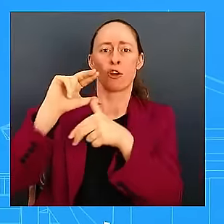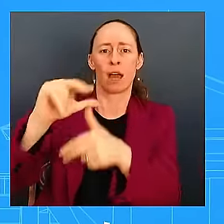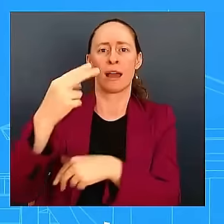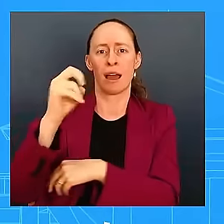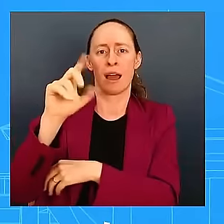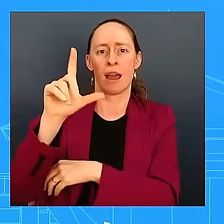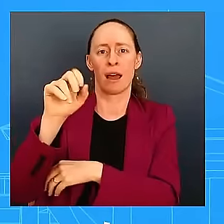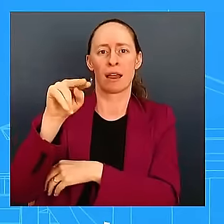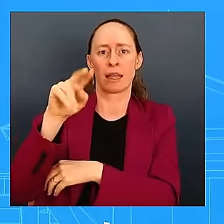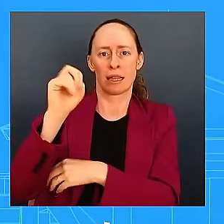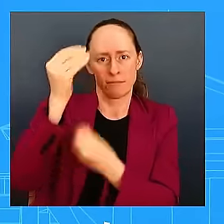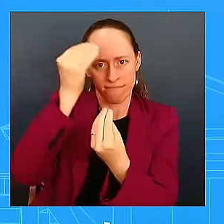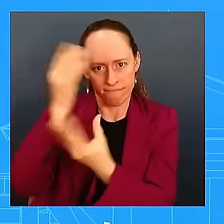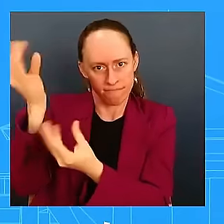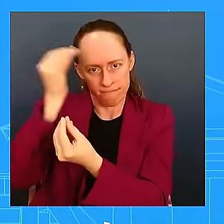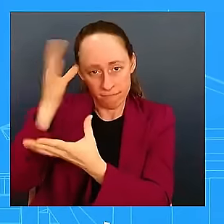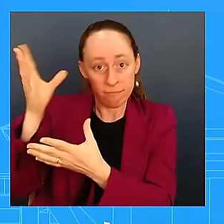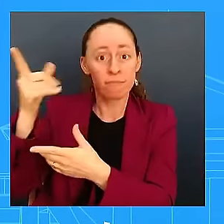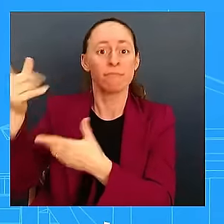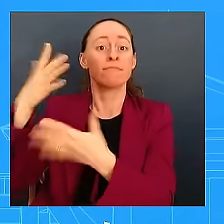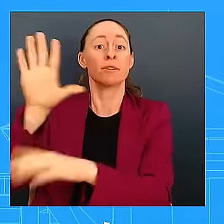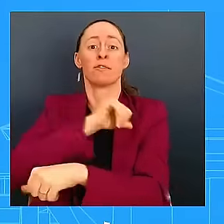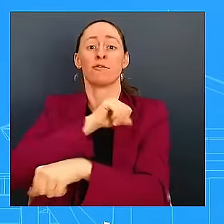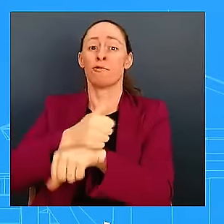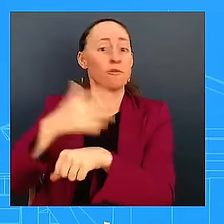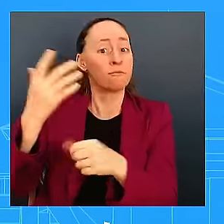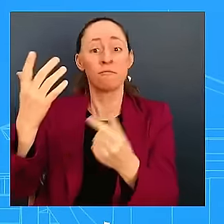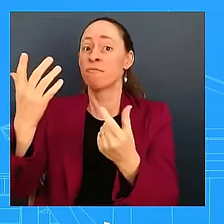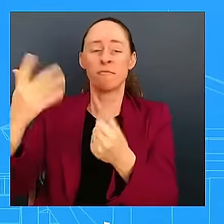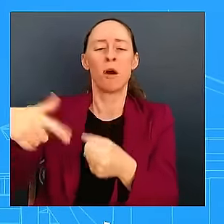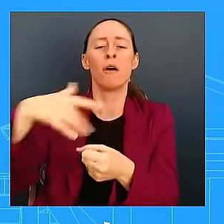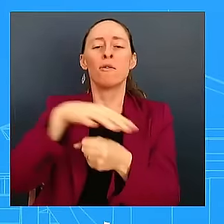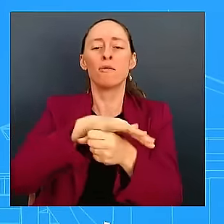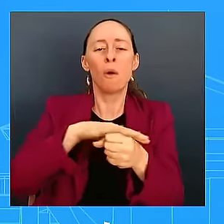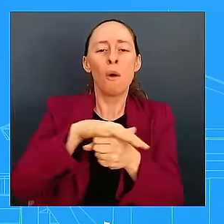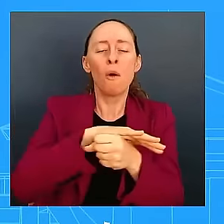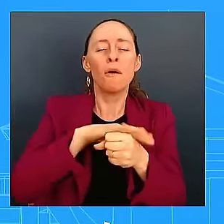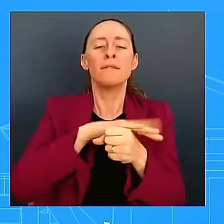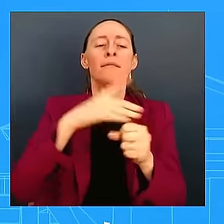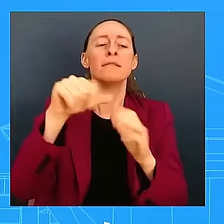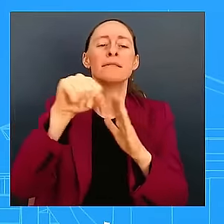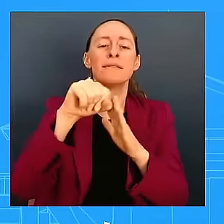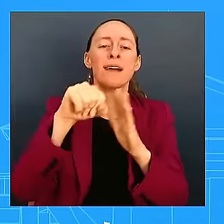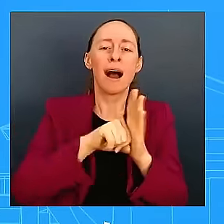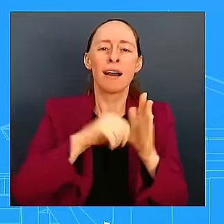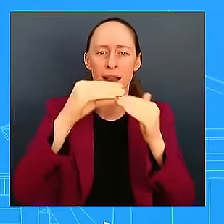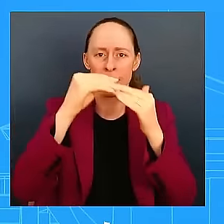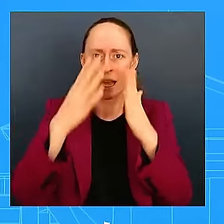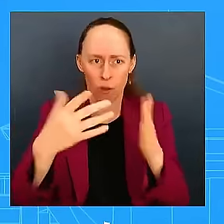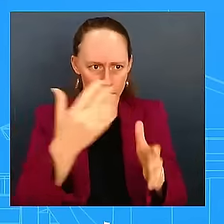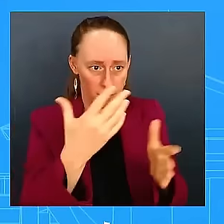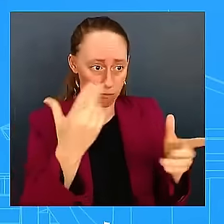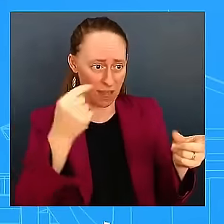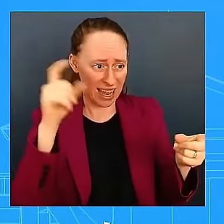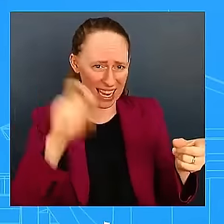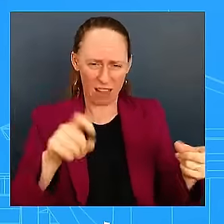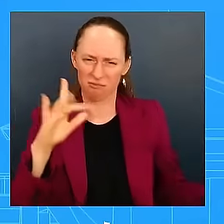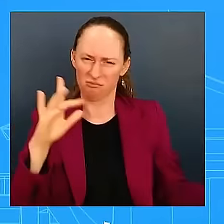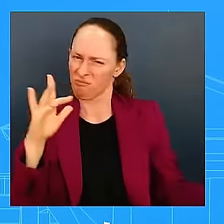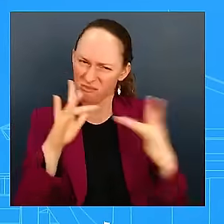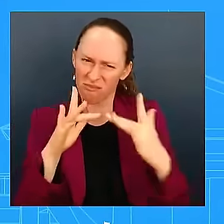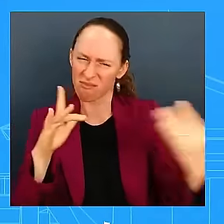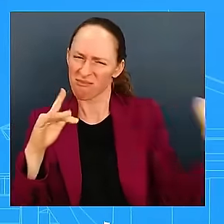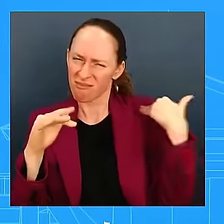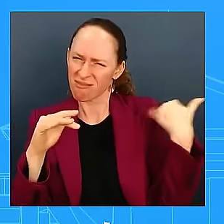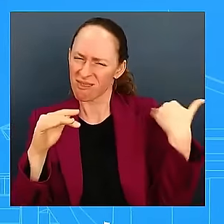with their local and state counterparts to ensure that they have everything they need. This week, the President approved emergency disaster